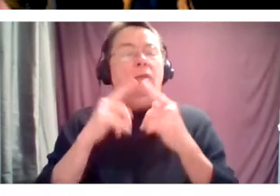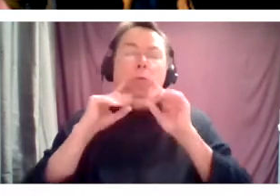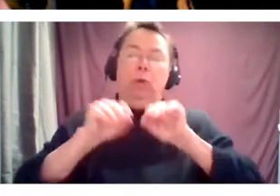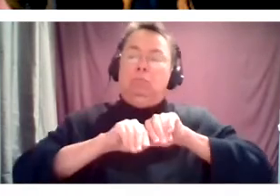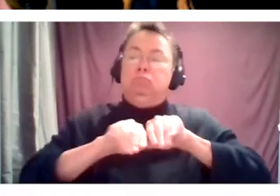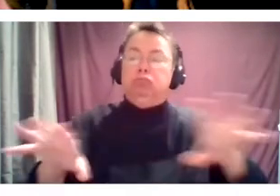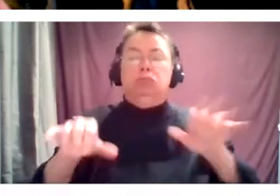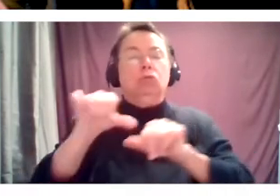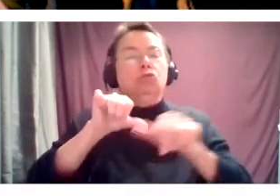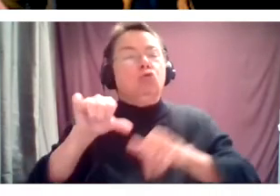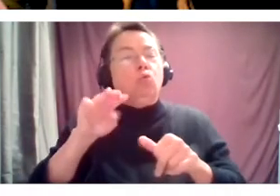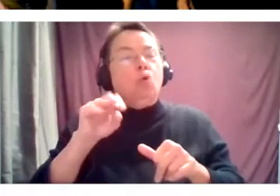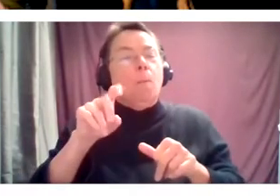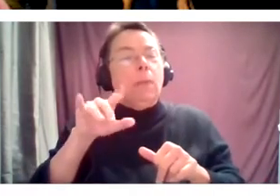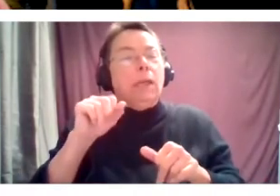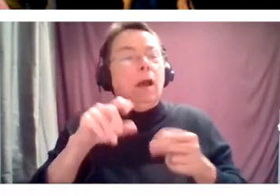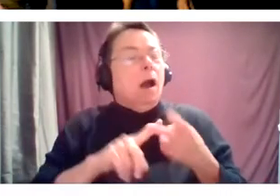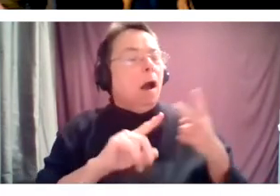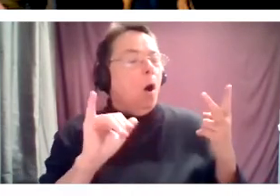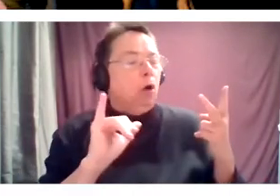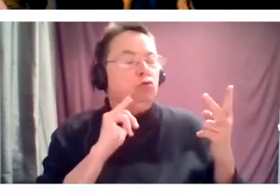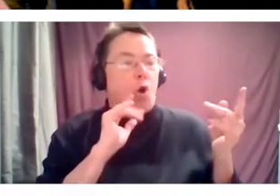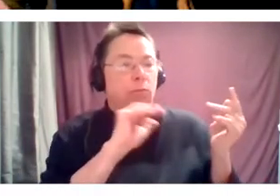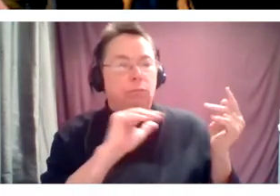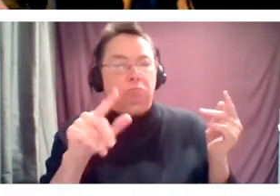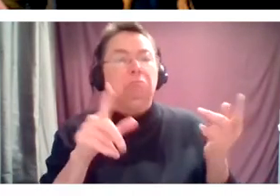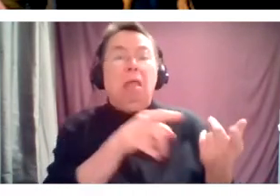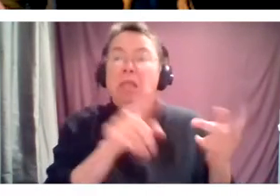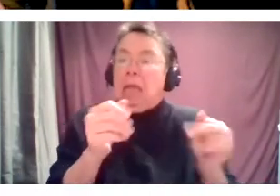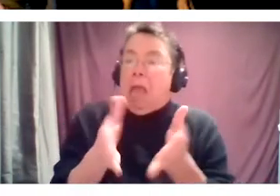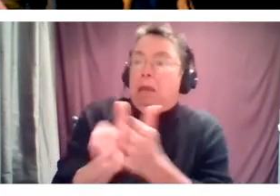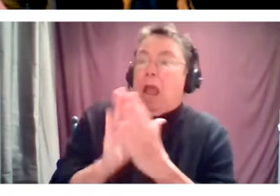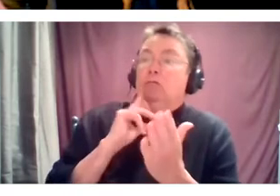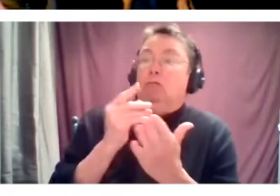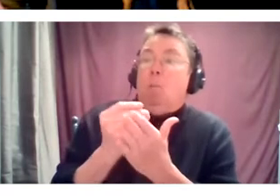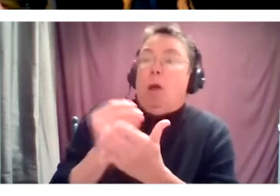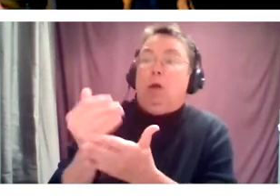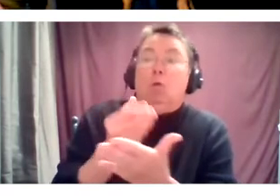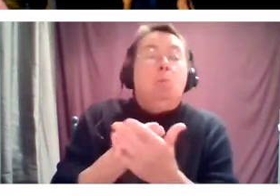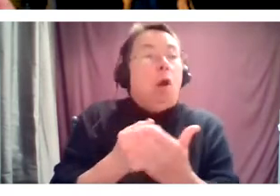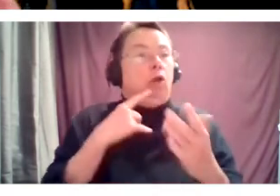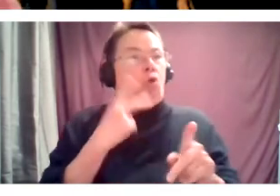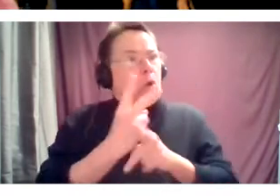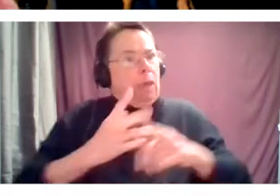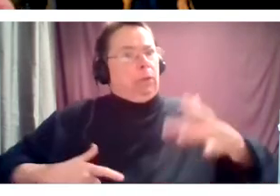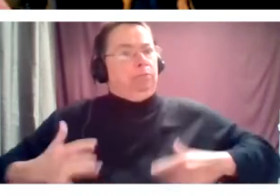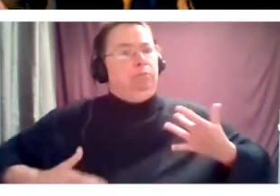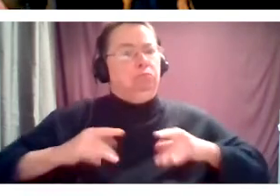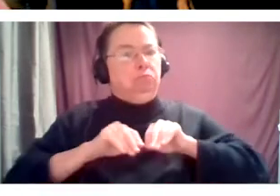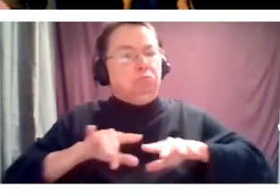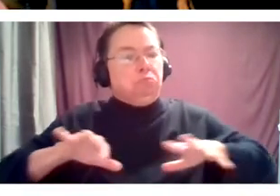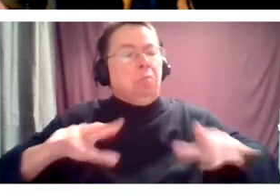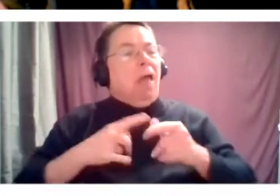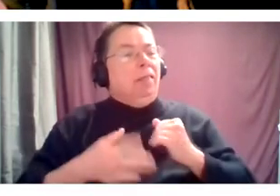an opportunity also to ask for donations through that medium. So it's a way to keep the juices flowing and to, you know, help out a little bit